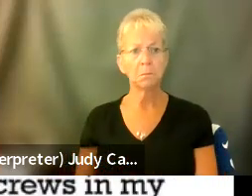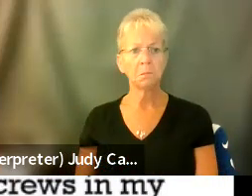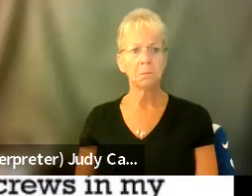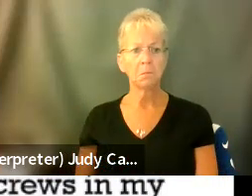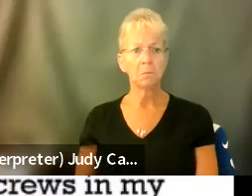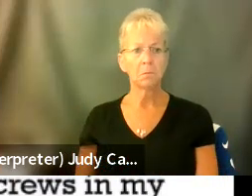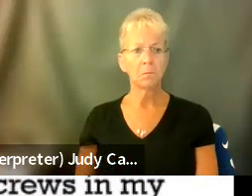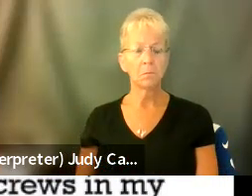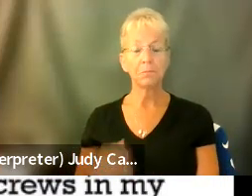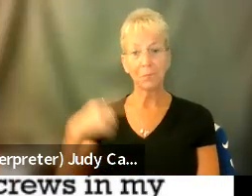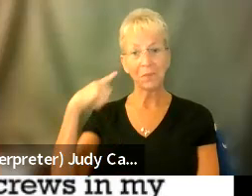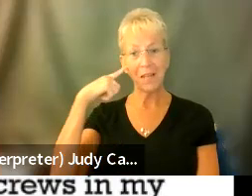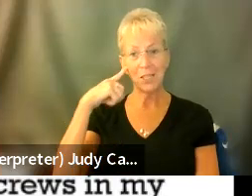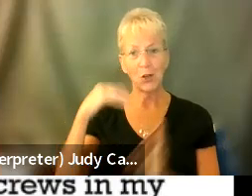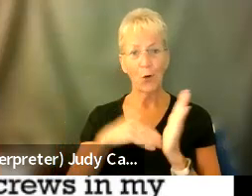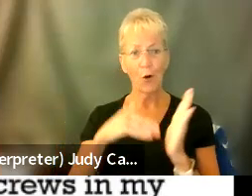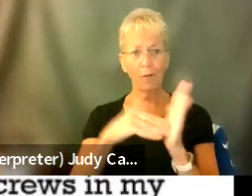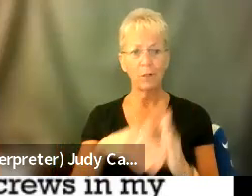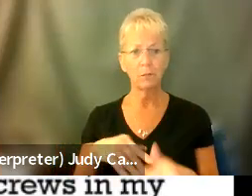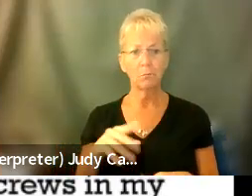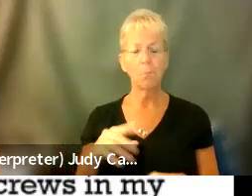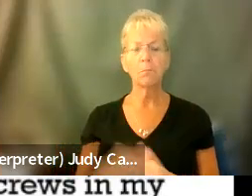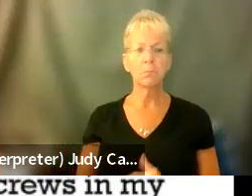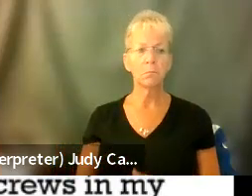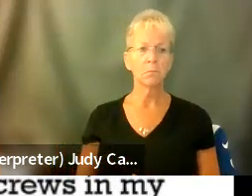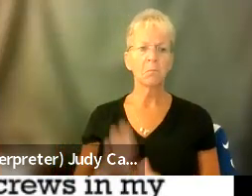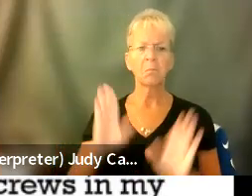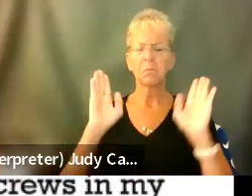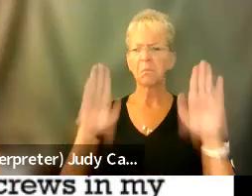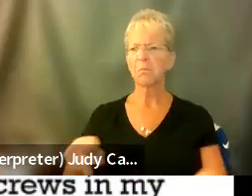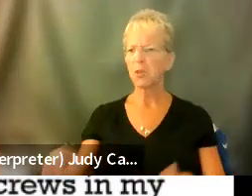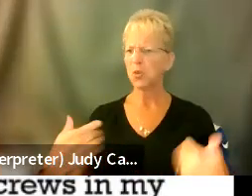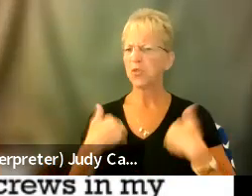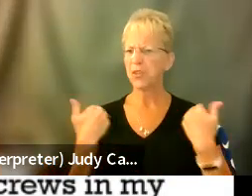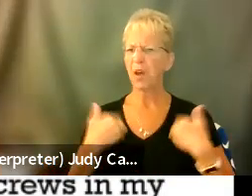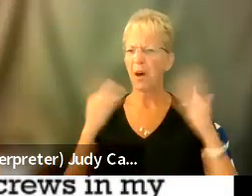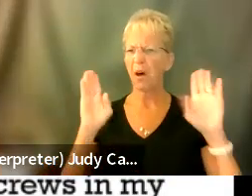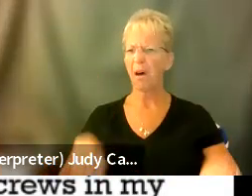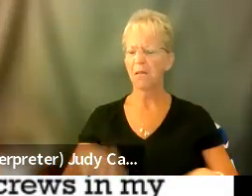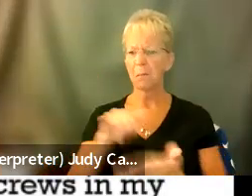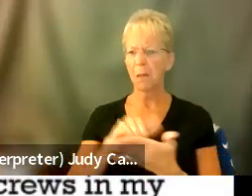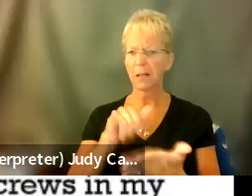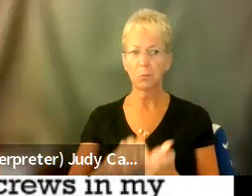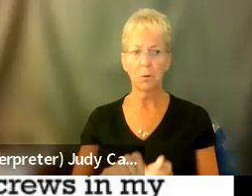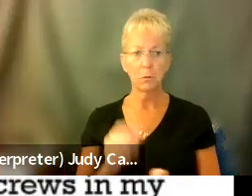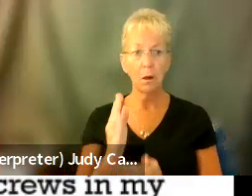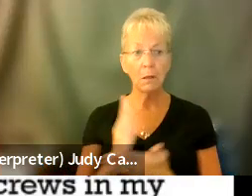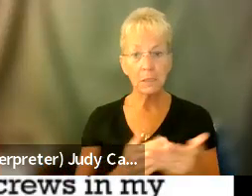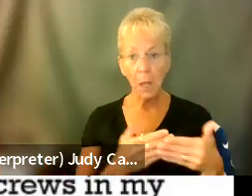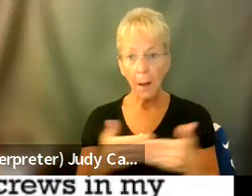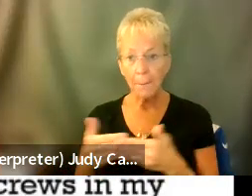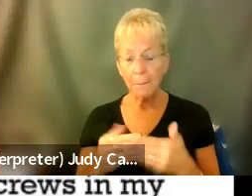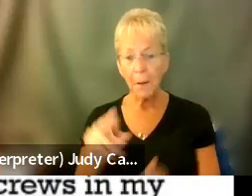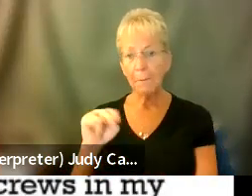What I hear from doctors and other people, you're too young to have all this. There are babies in the NICU and